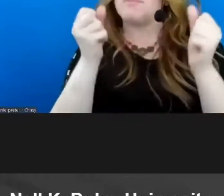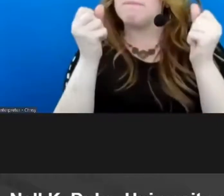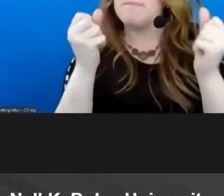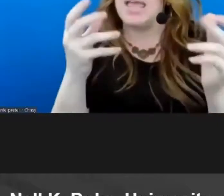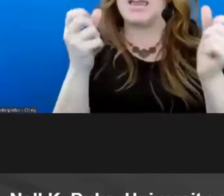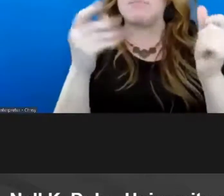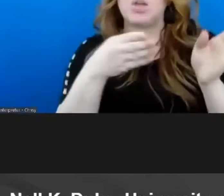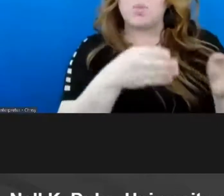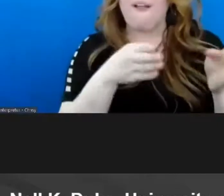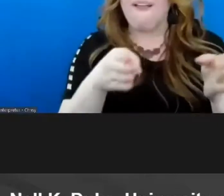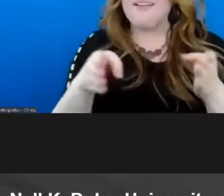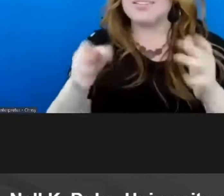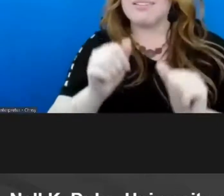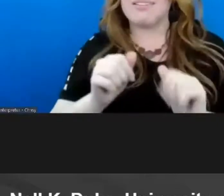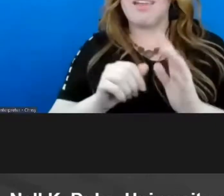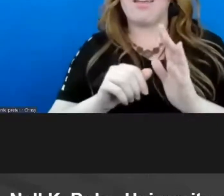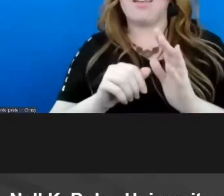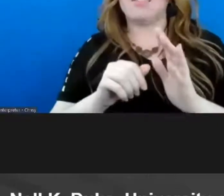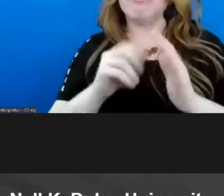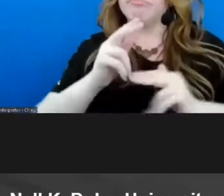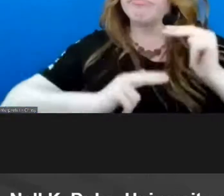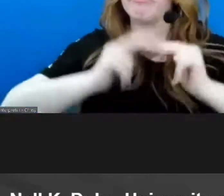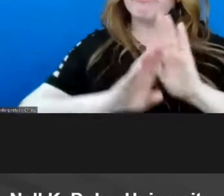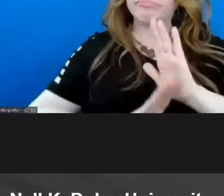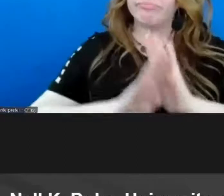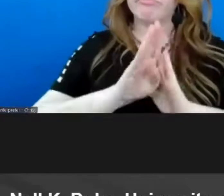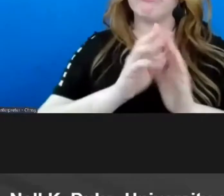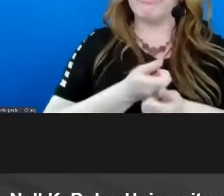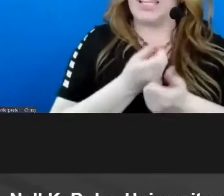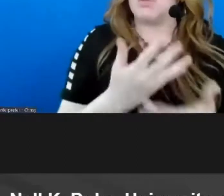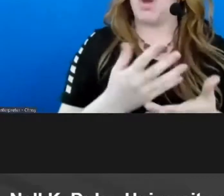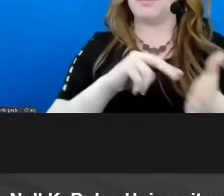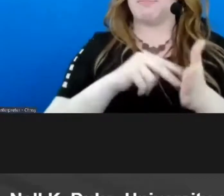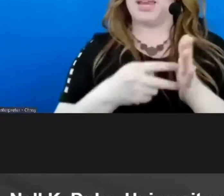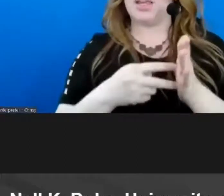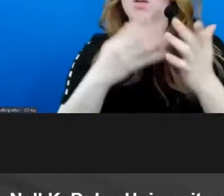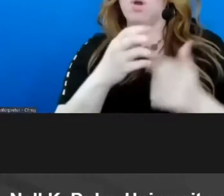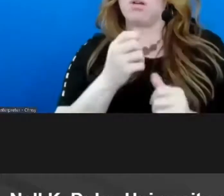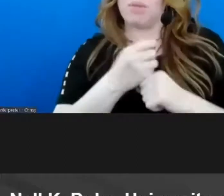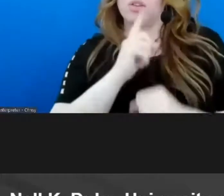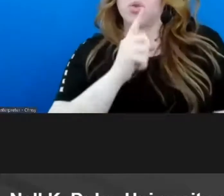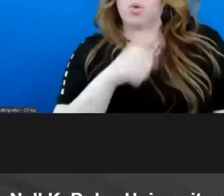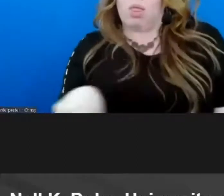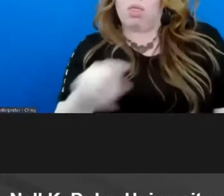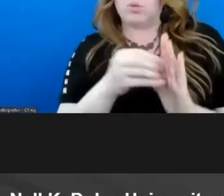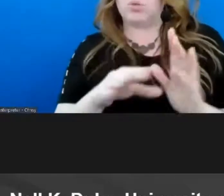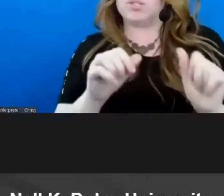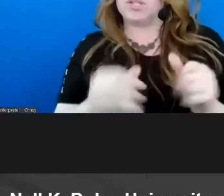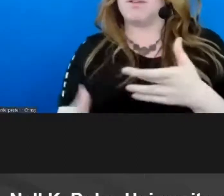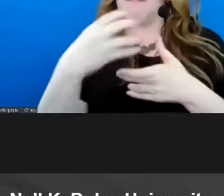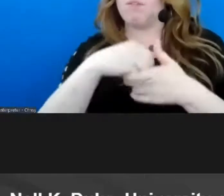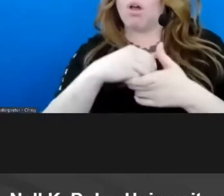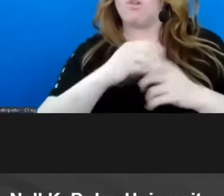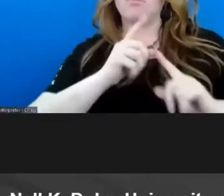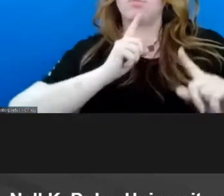to construct and express our meaning and so we want to make sure that students can engage in conversation